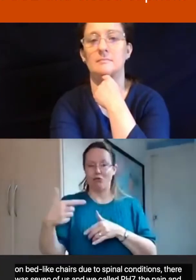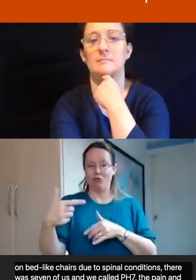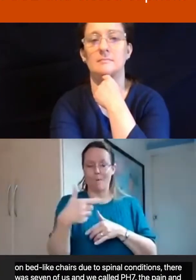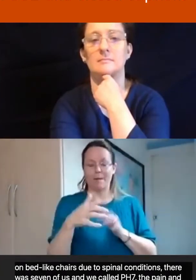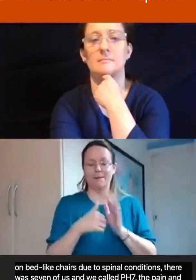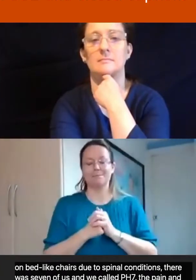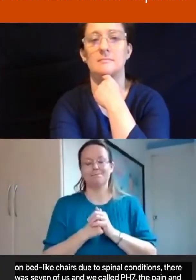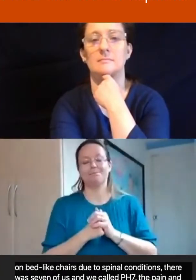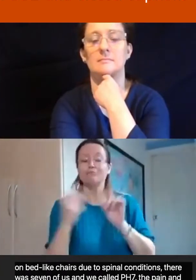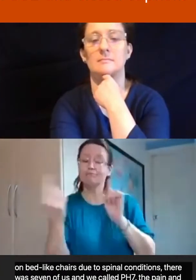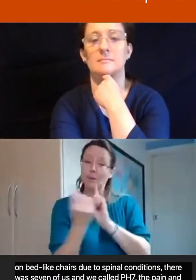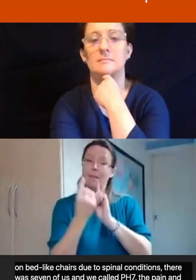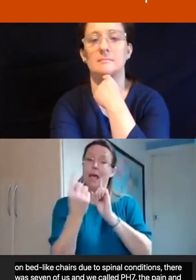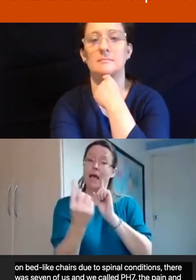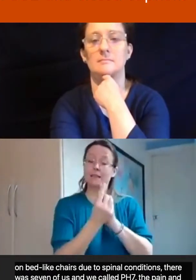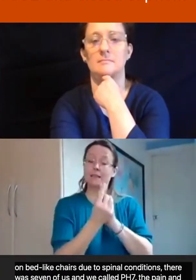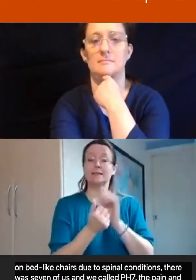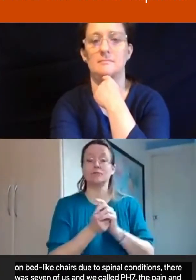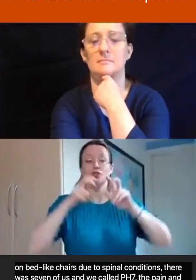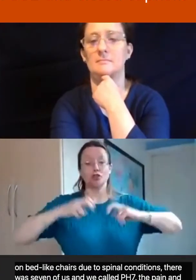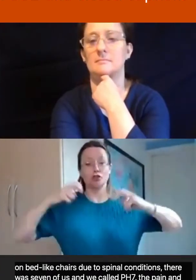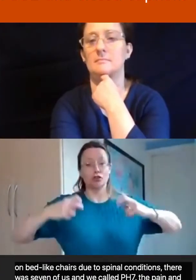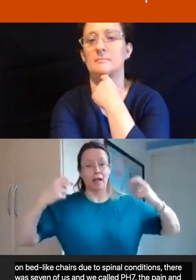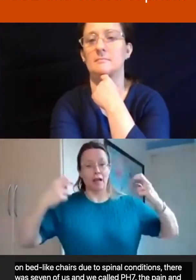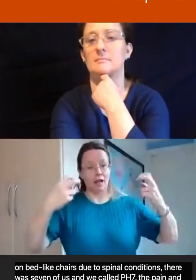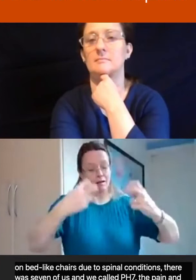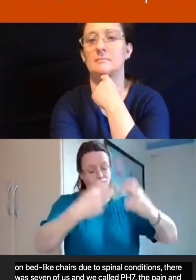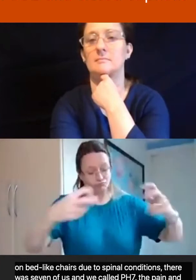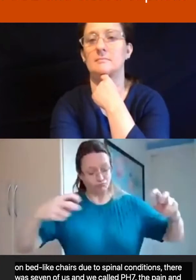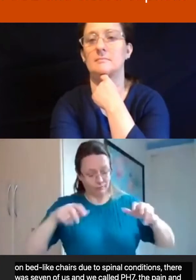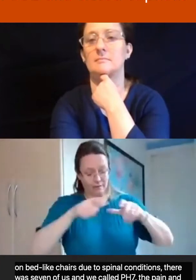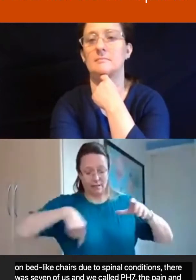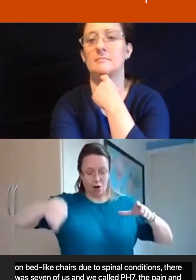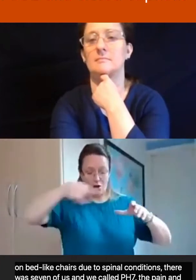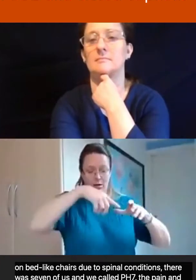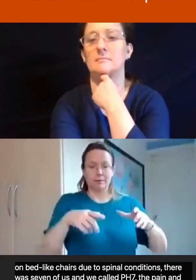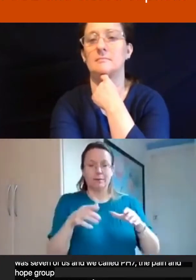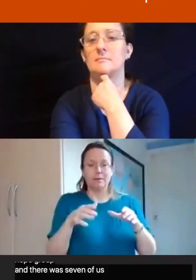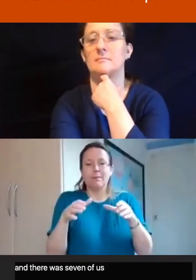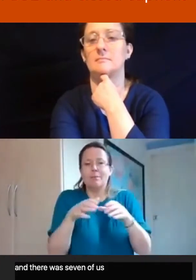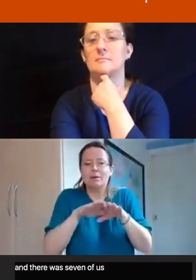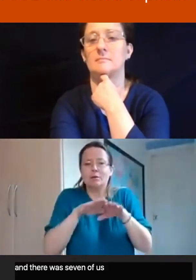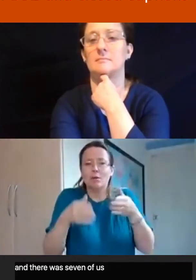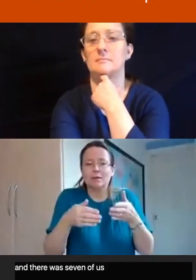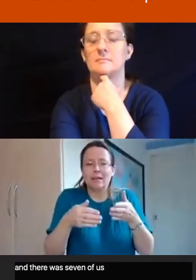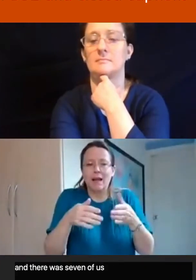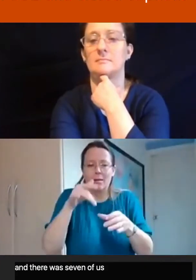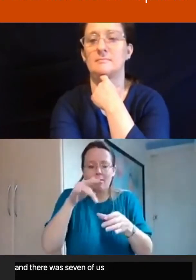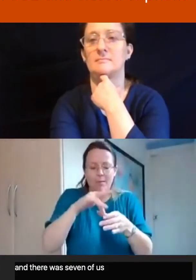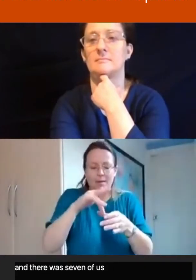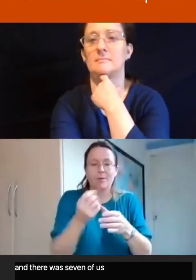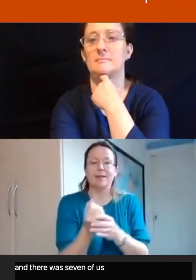Each time we met, we gathered the chairs in a circle, placed a small table in the middle with a candle lit.